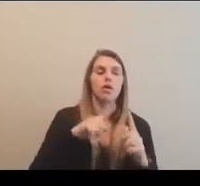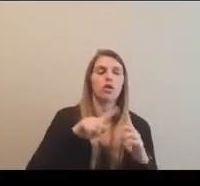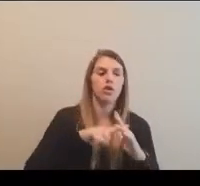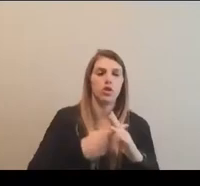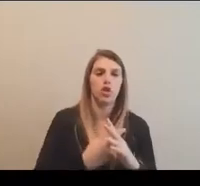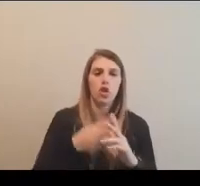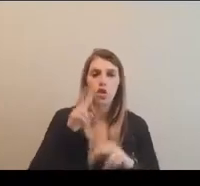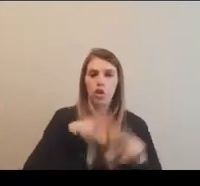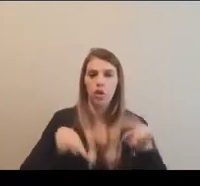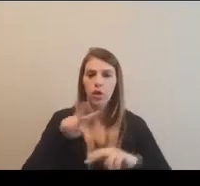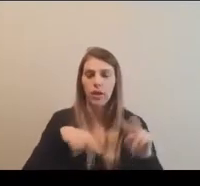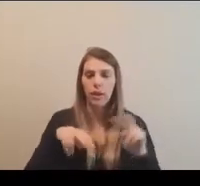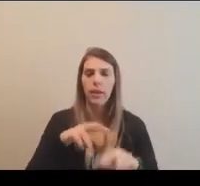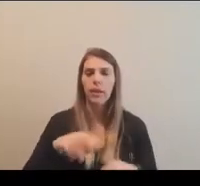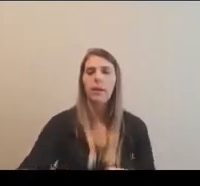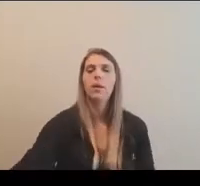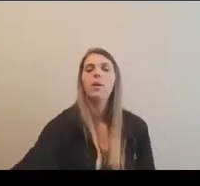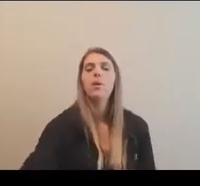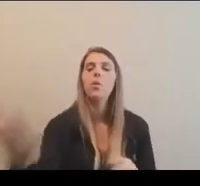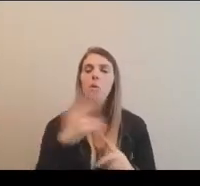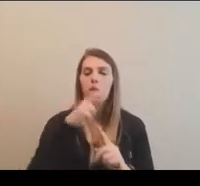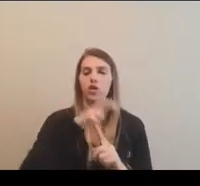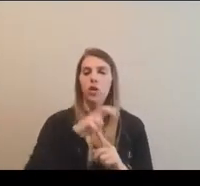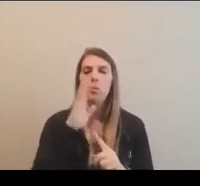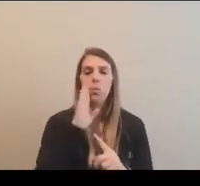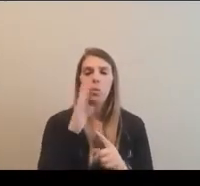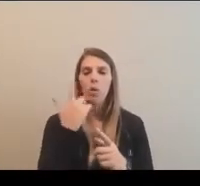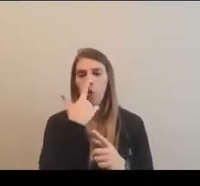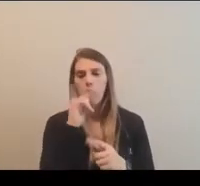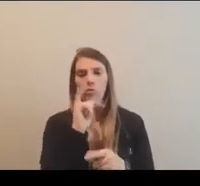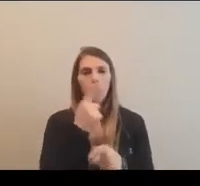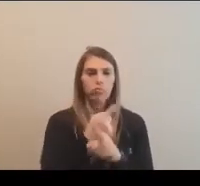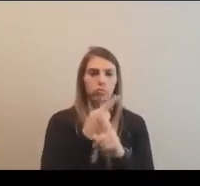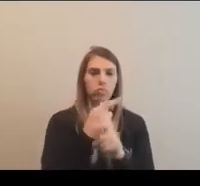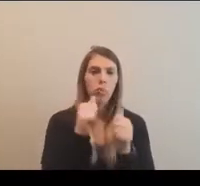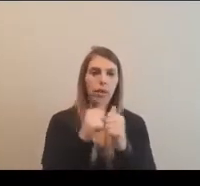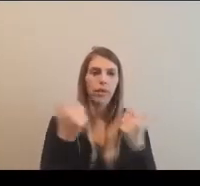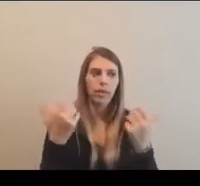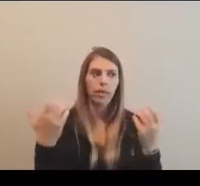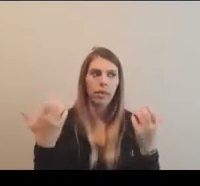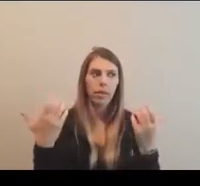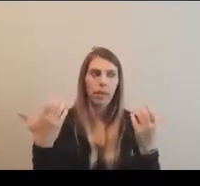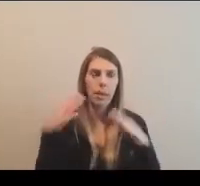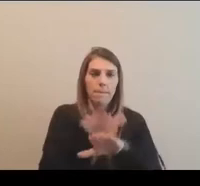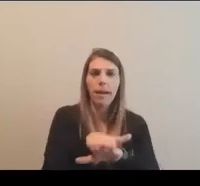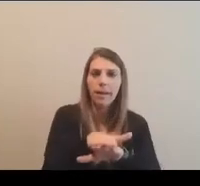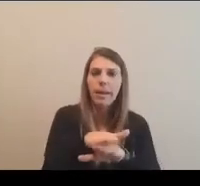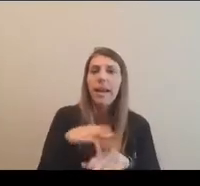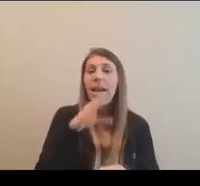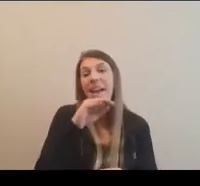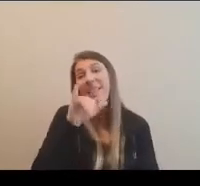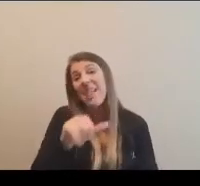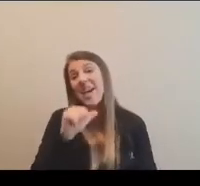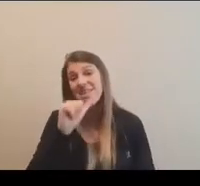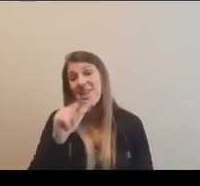at, um, what championships would make sense in terms of combining them. And that is not realistic for our sport committees, uh,